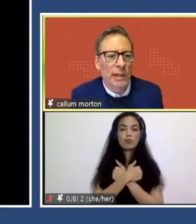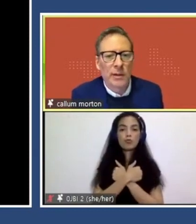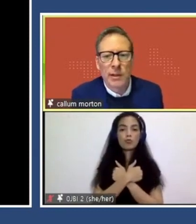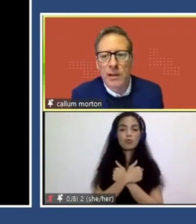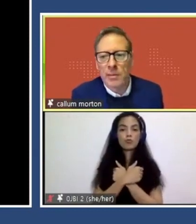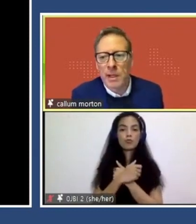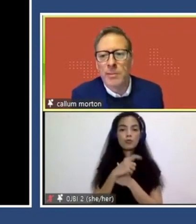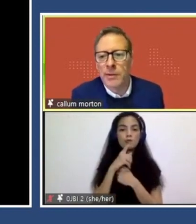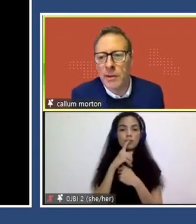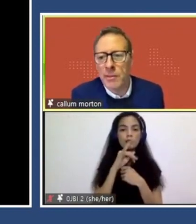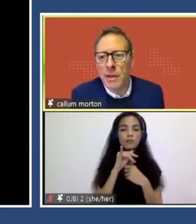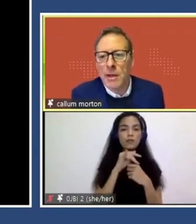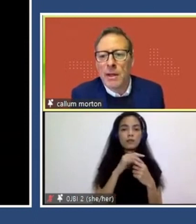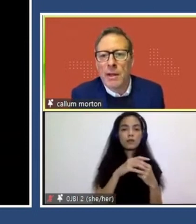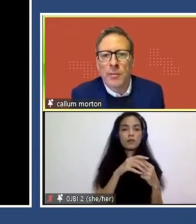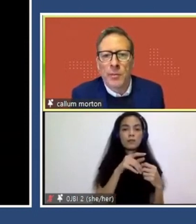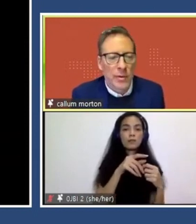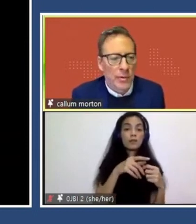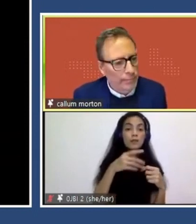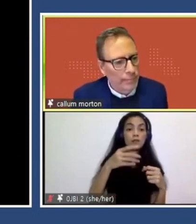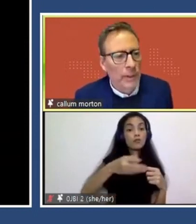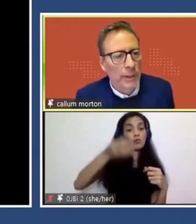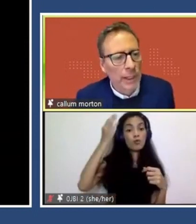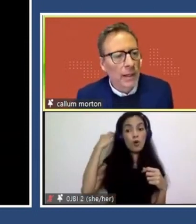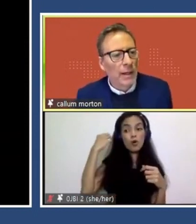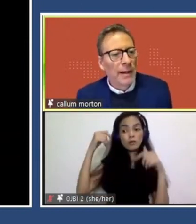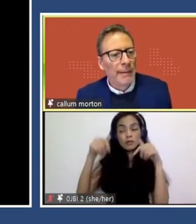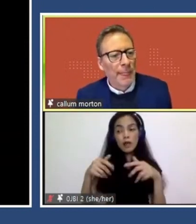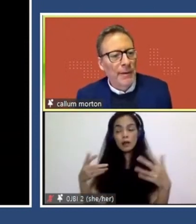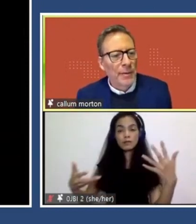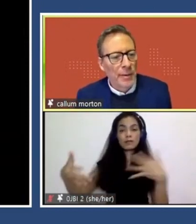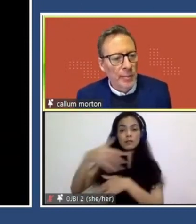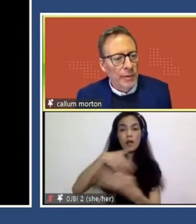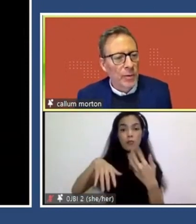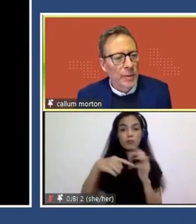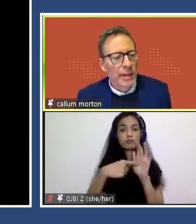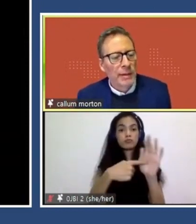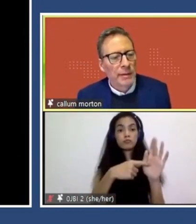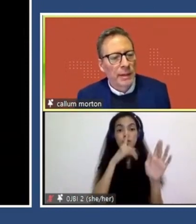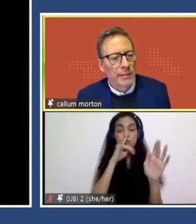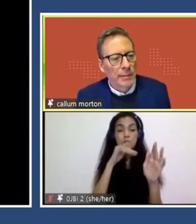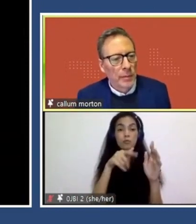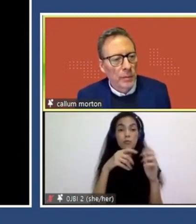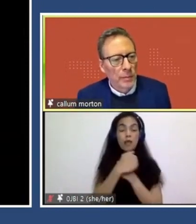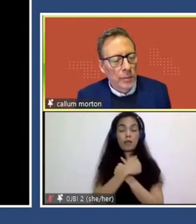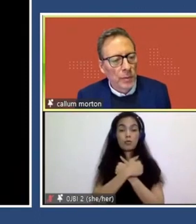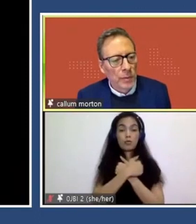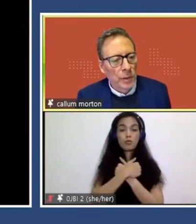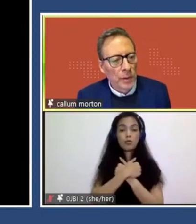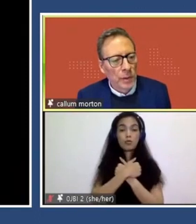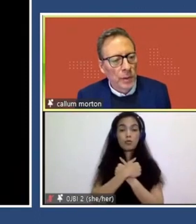intersection between colonialism and modernism, uh, which is, you know, clear, um, on, and we can talk about that, um,